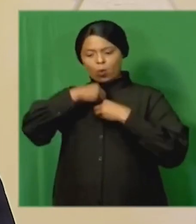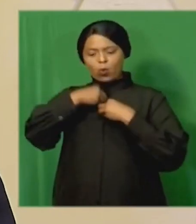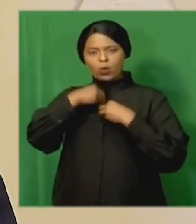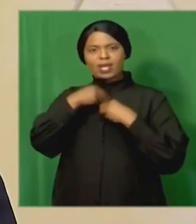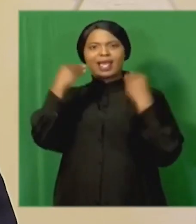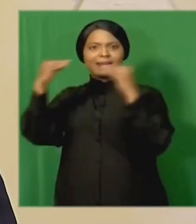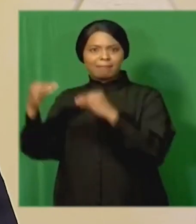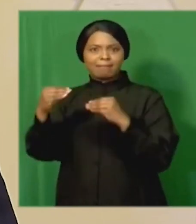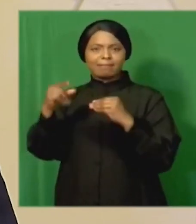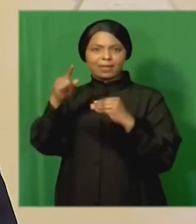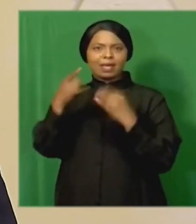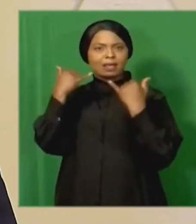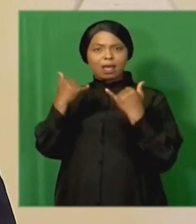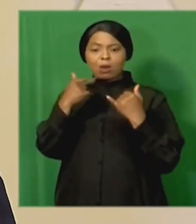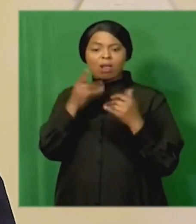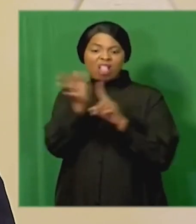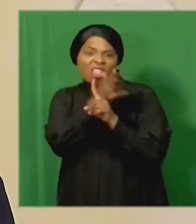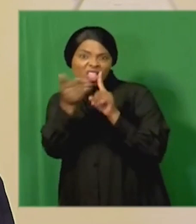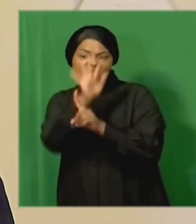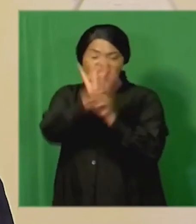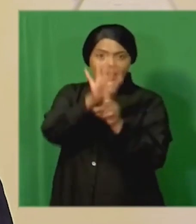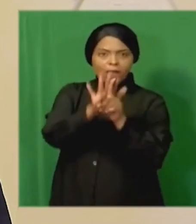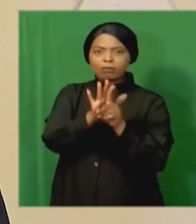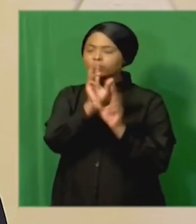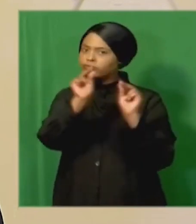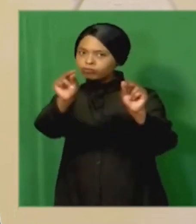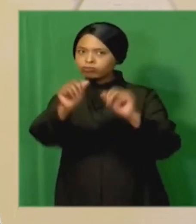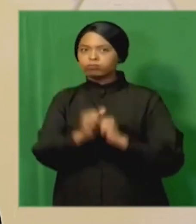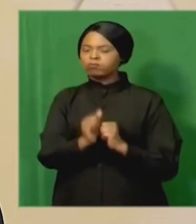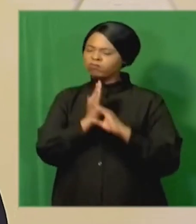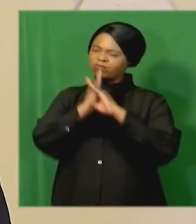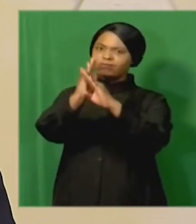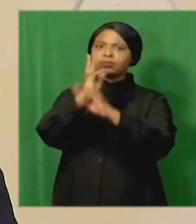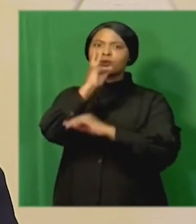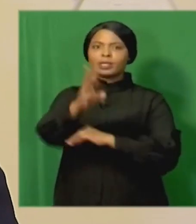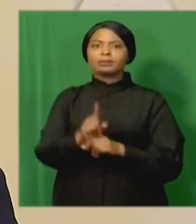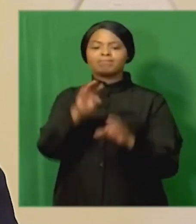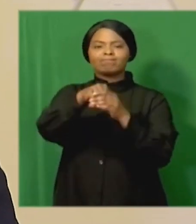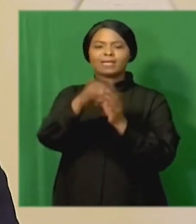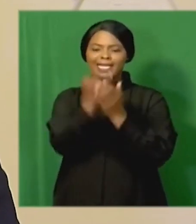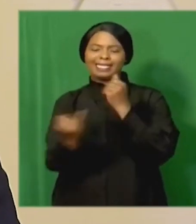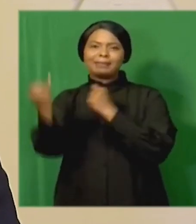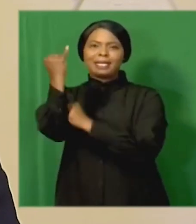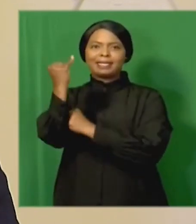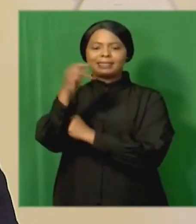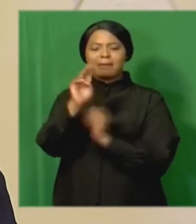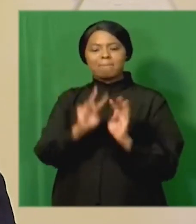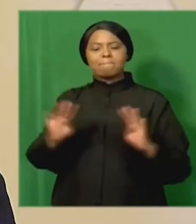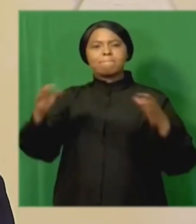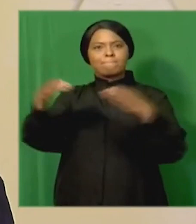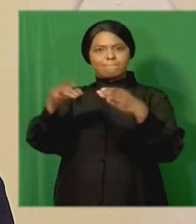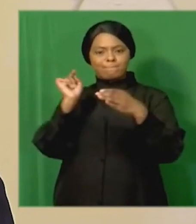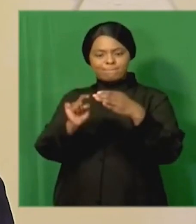that is not open to manipulation this would include the involvement of independent panels with